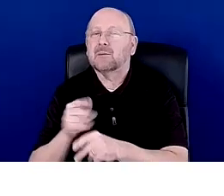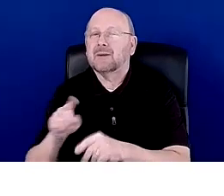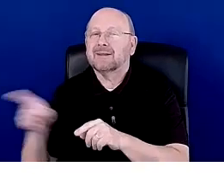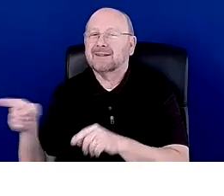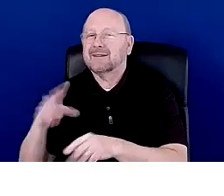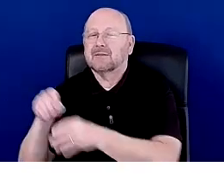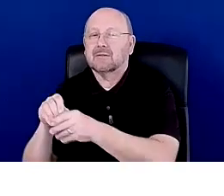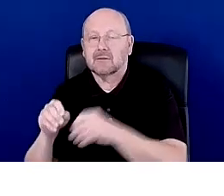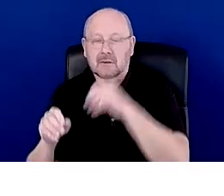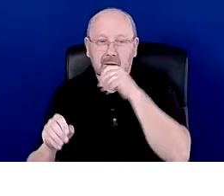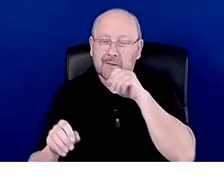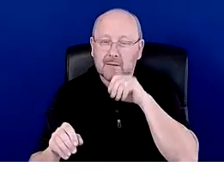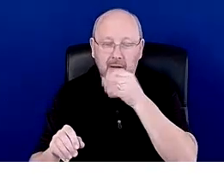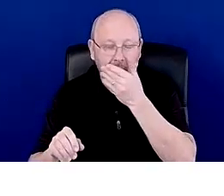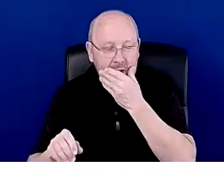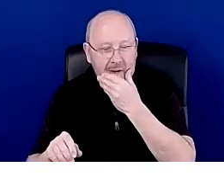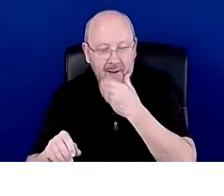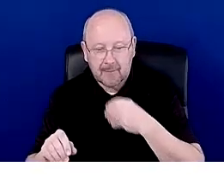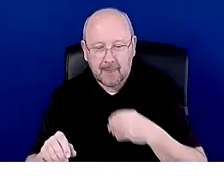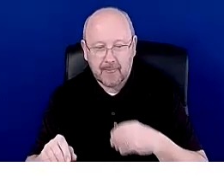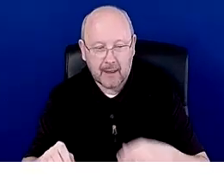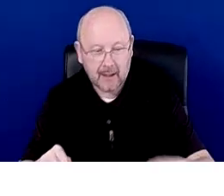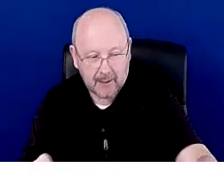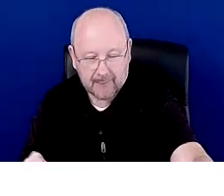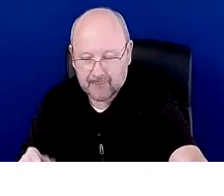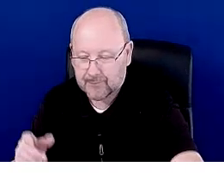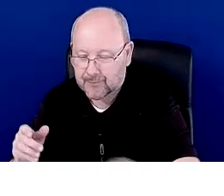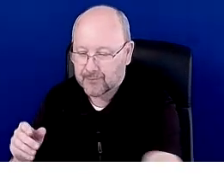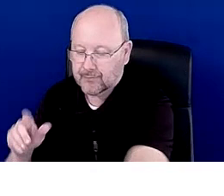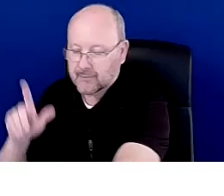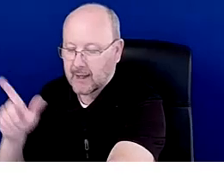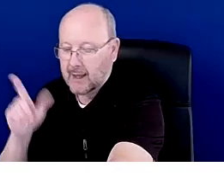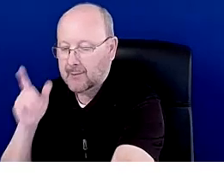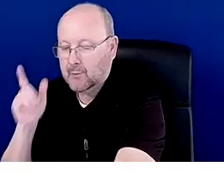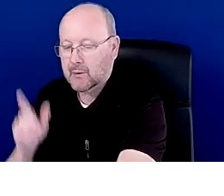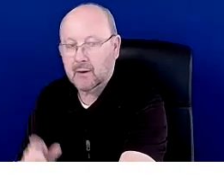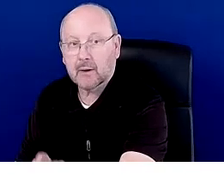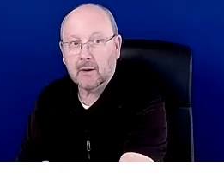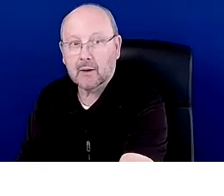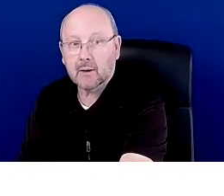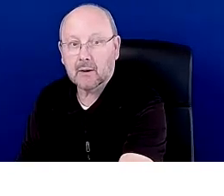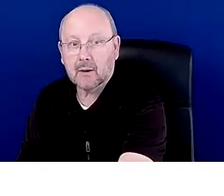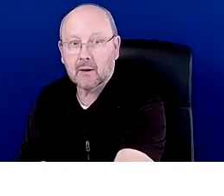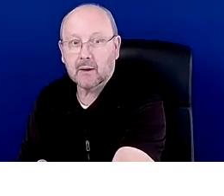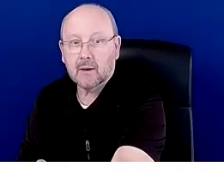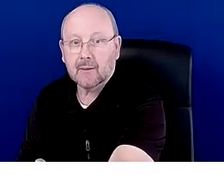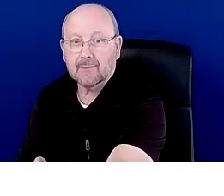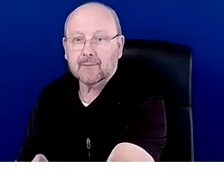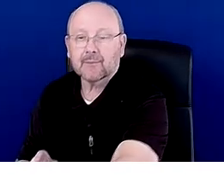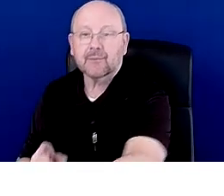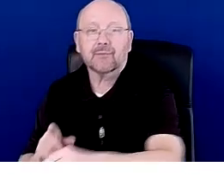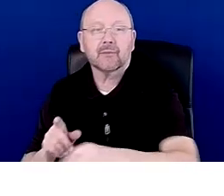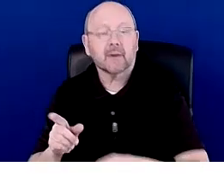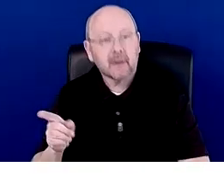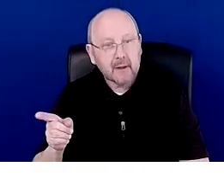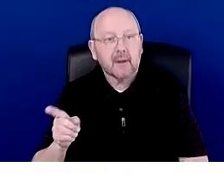the library. So the dean of library, that's it. the dean of library. That's Donna. Yeah. Oh, that is. Yeah. Yeah. Yeah. So she was,